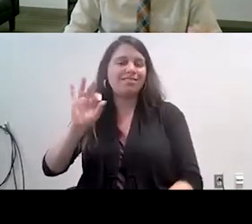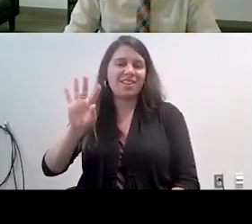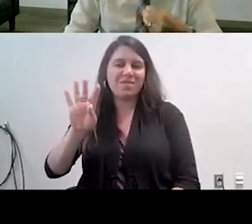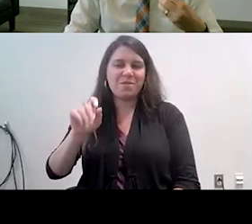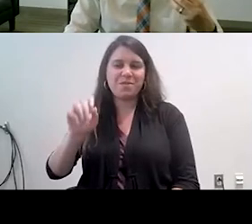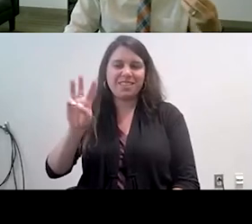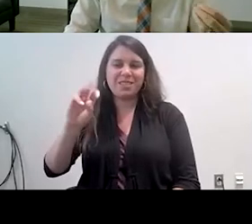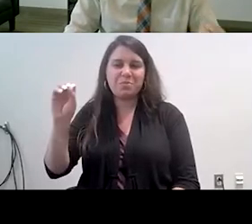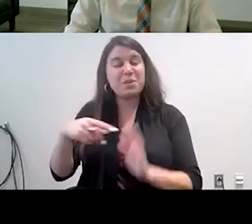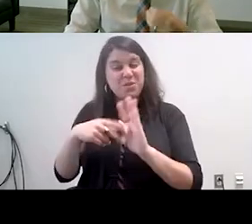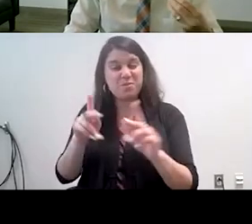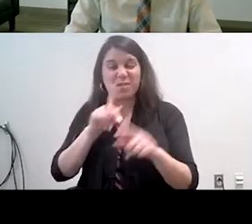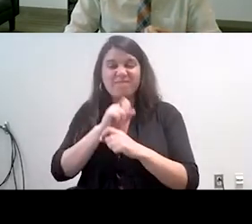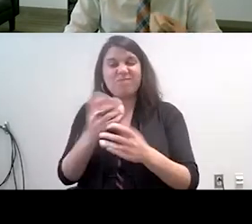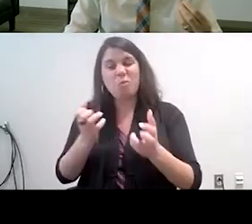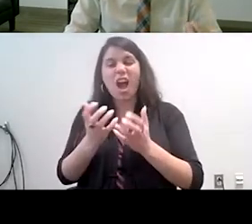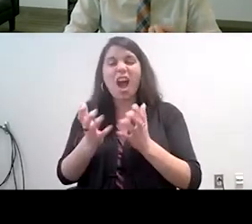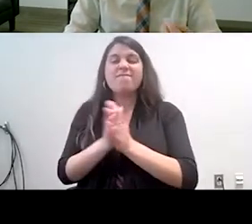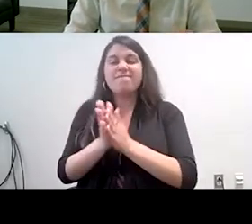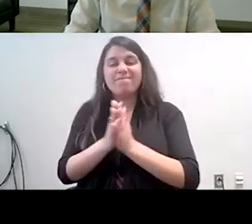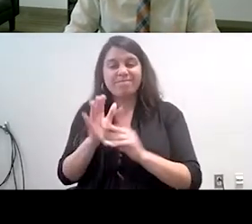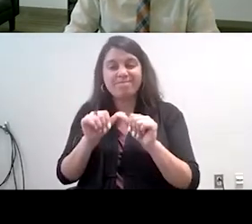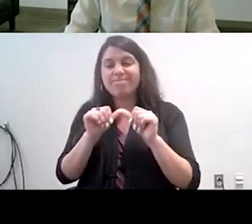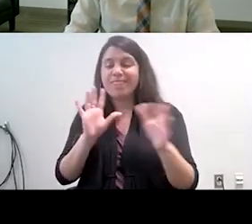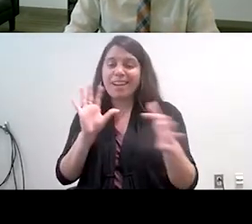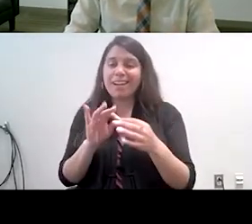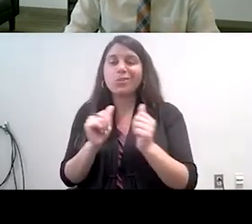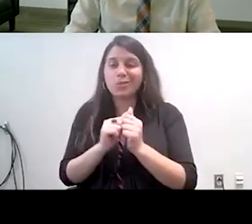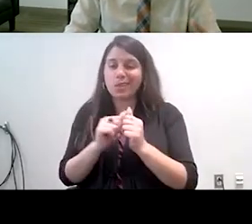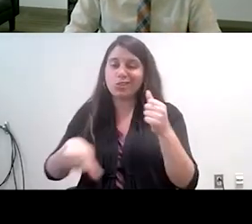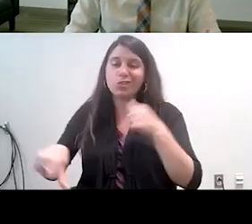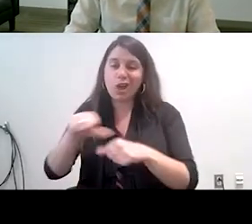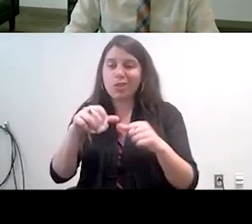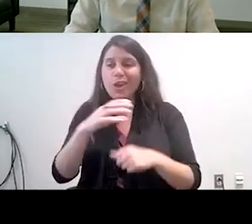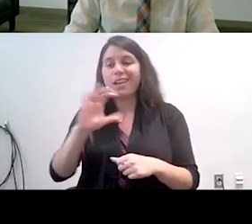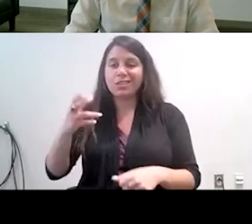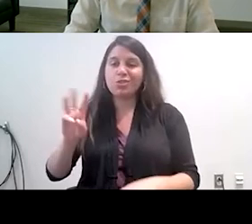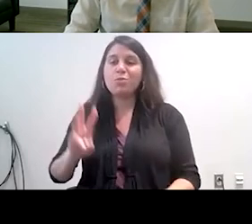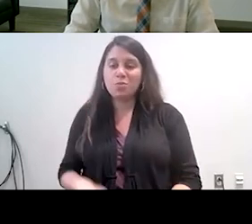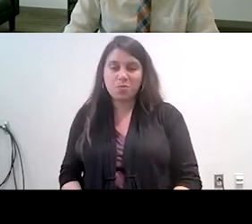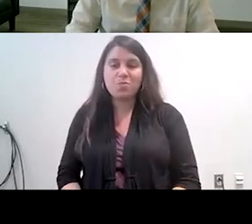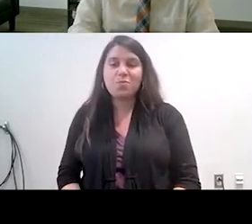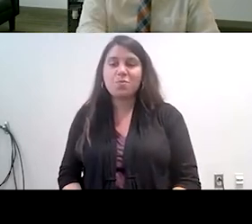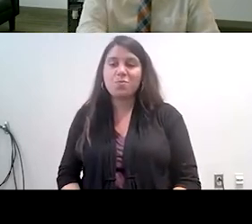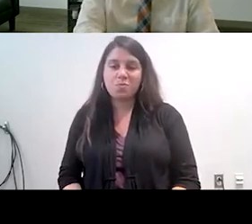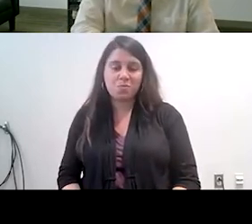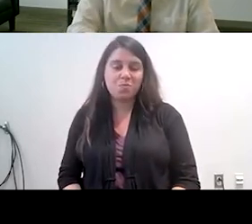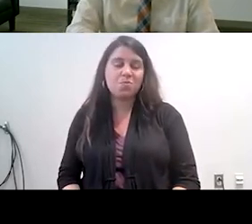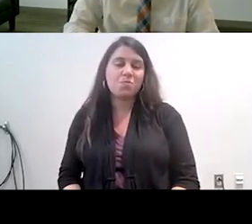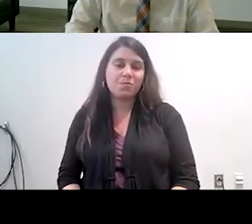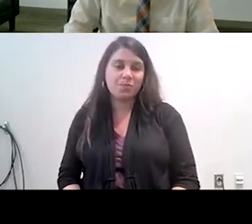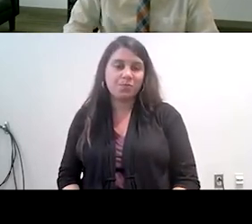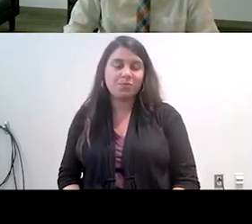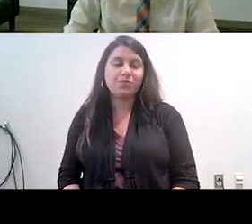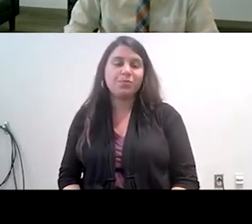to stay part and connected to each other and the community health worker and so these are